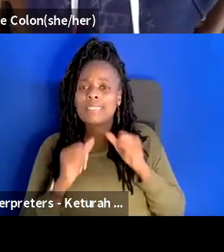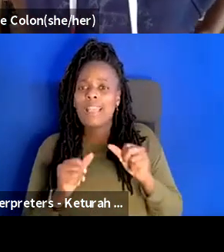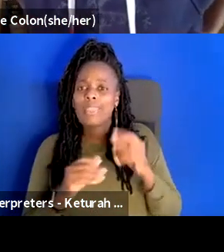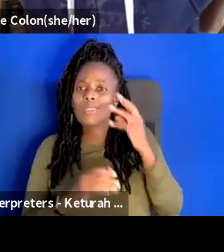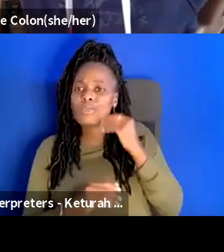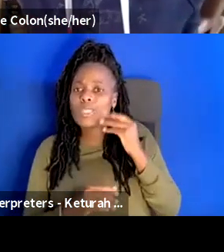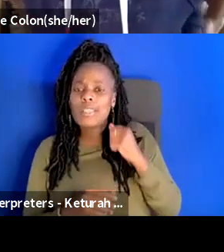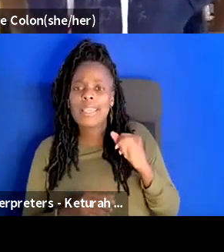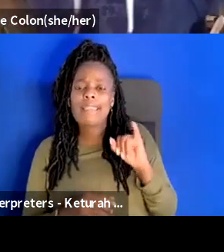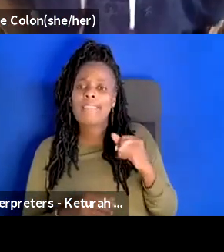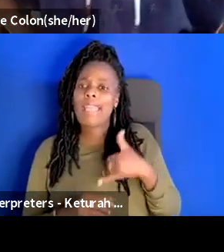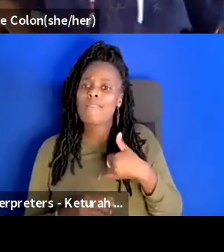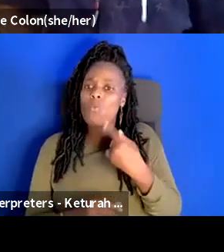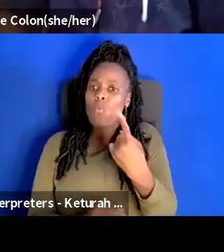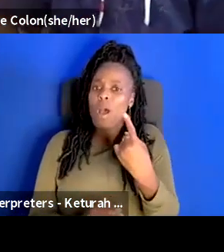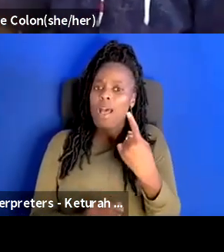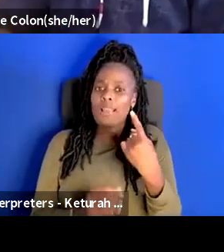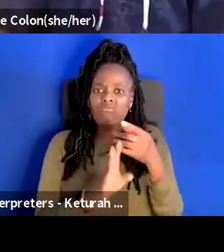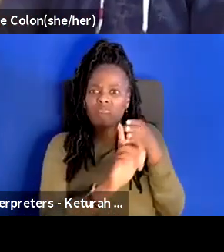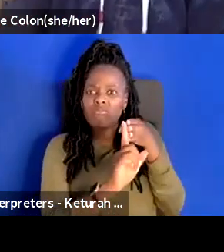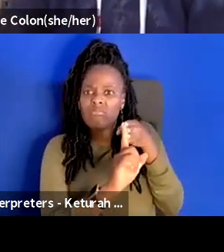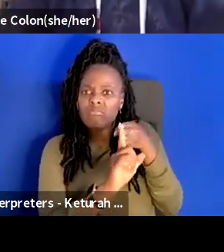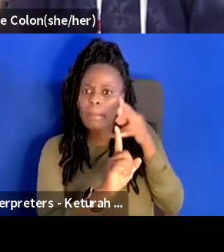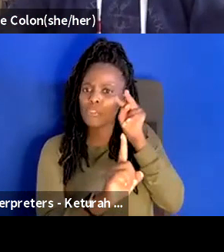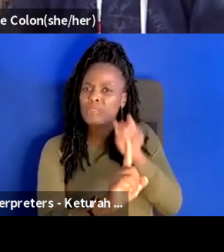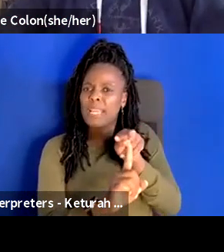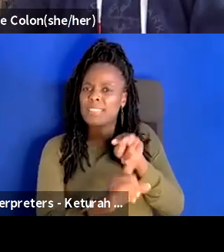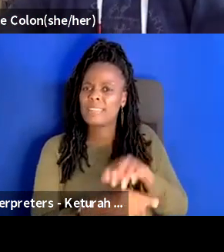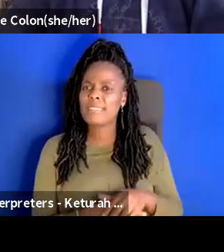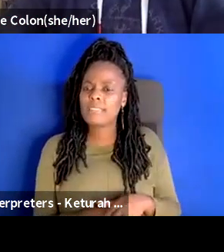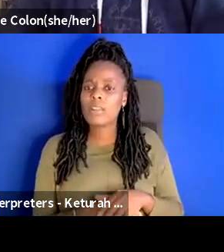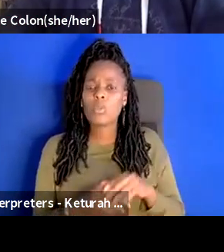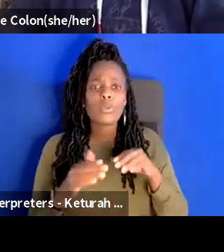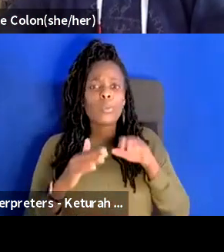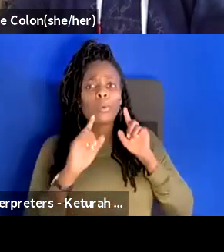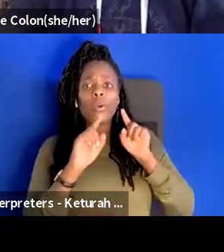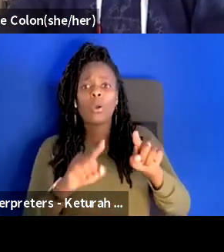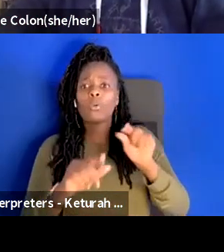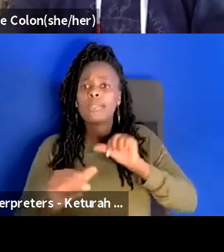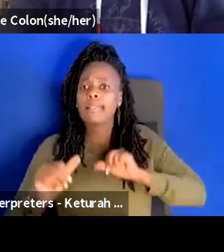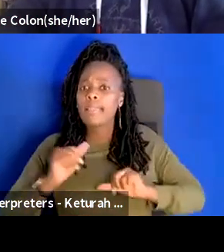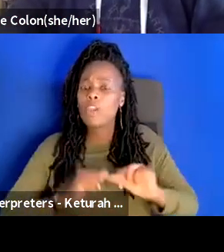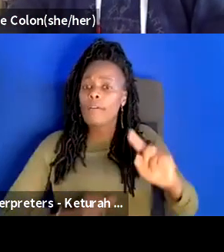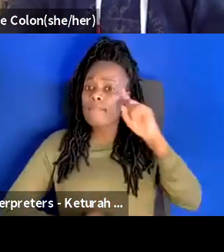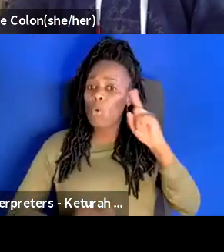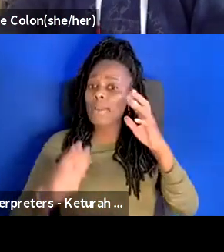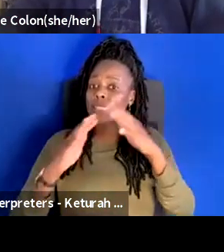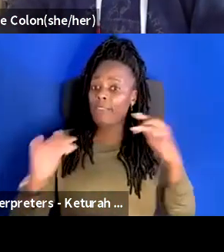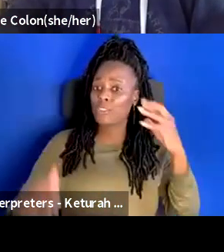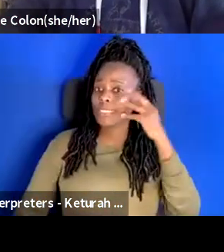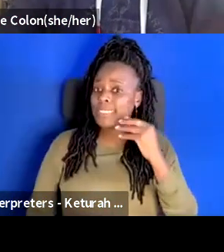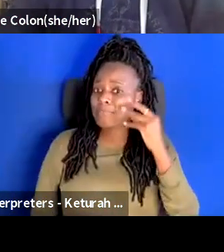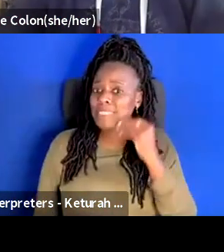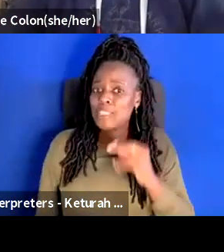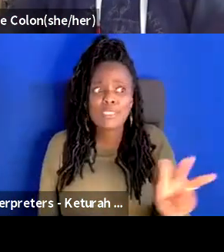i don't think i i want everyone to just know that that you you come to the theater for that diverse experience you come to hear a kid